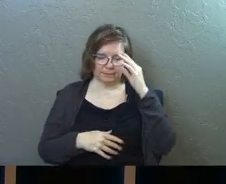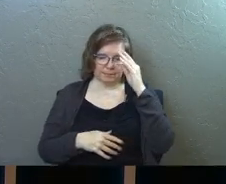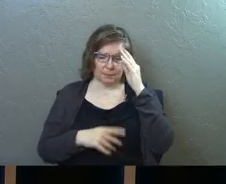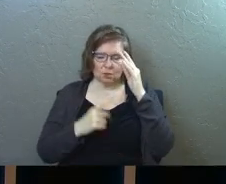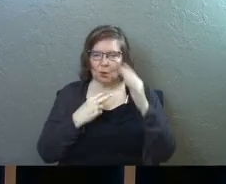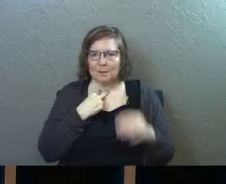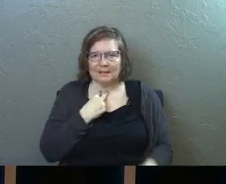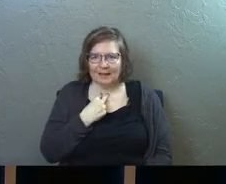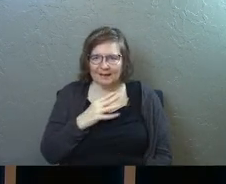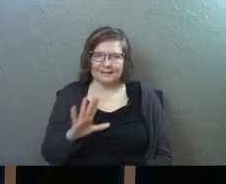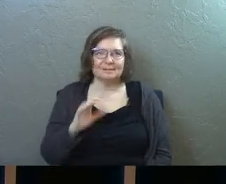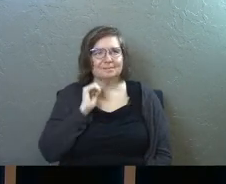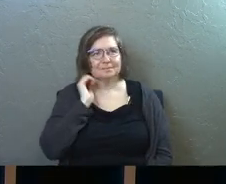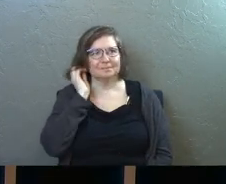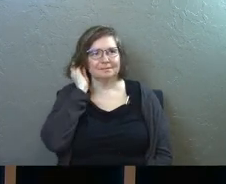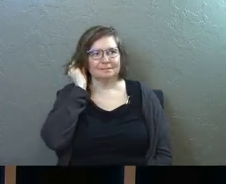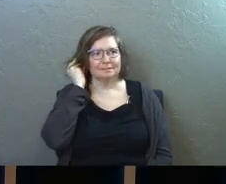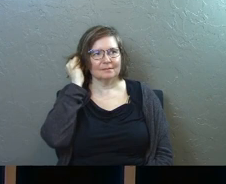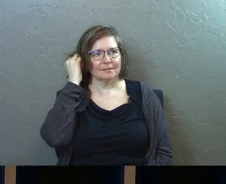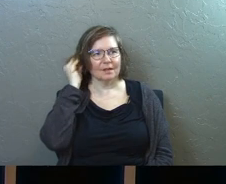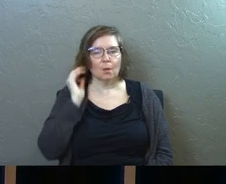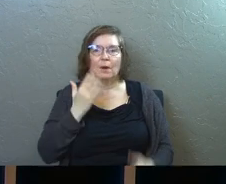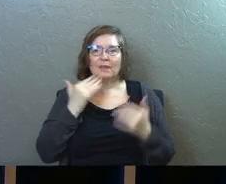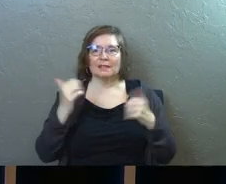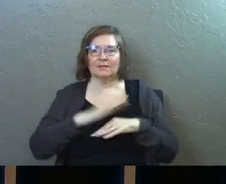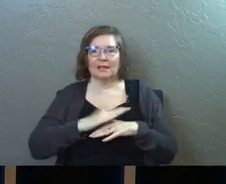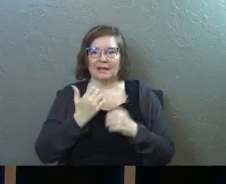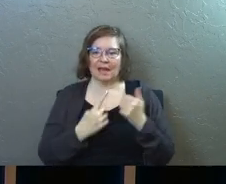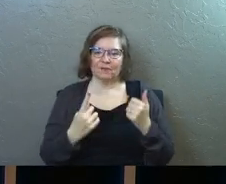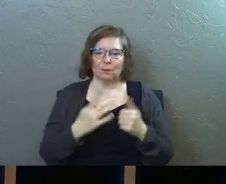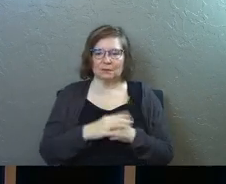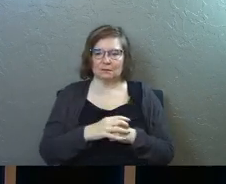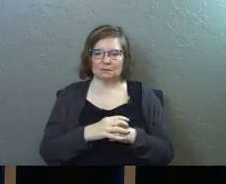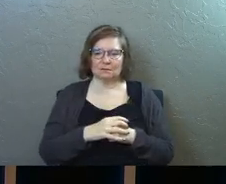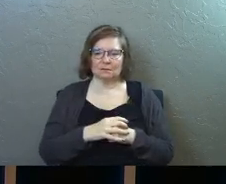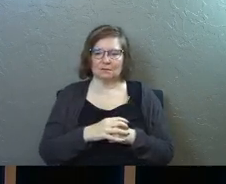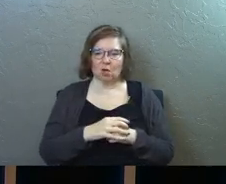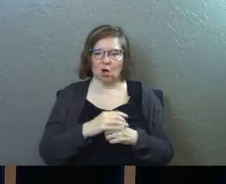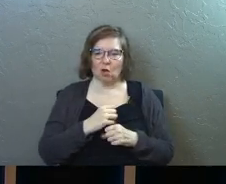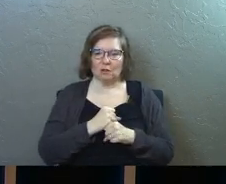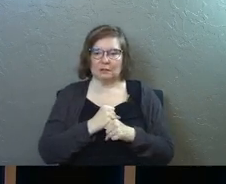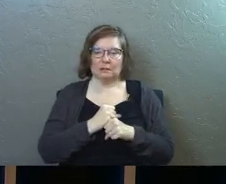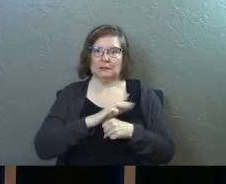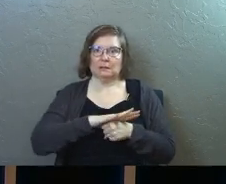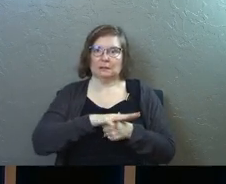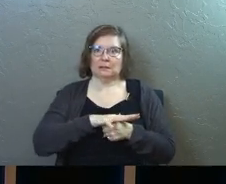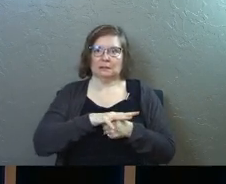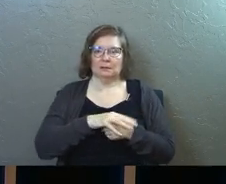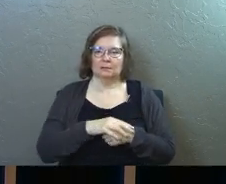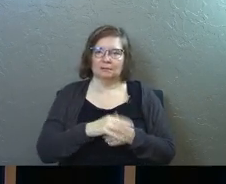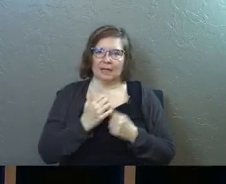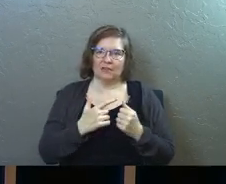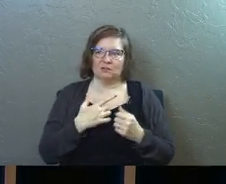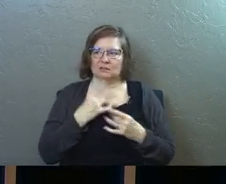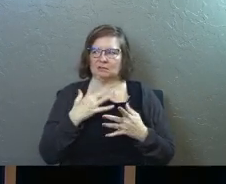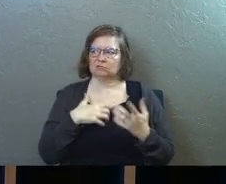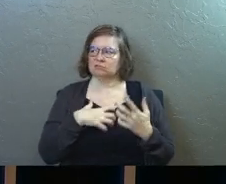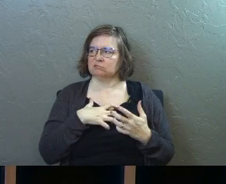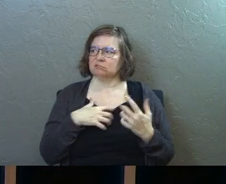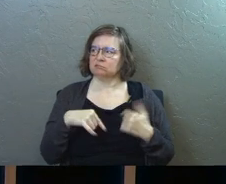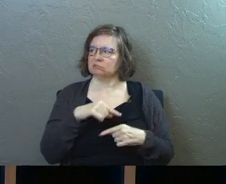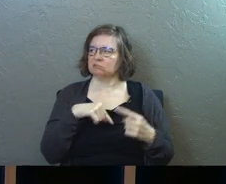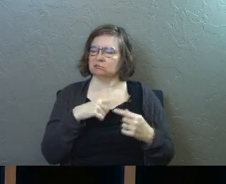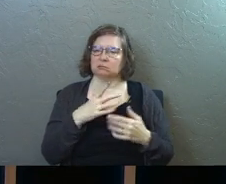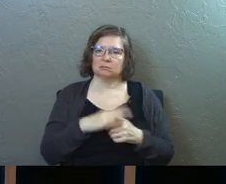don't be stuck around that Thanksgiving table and everybody's all the tension everybody's hating each other